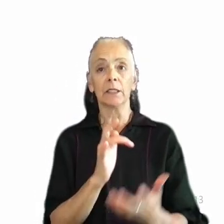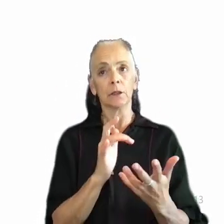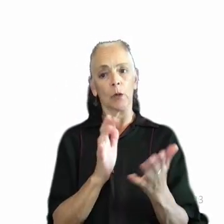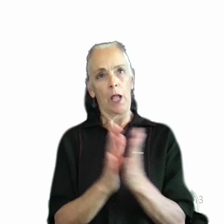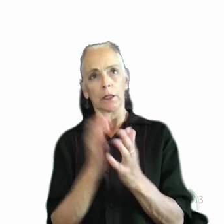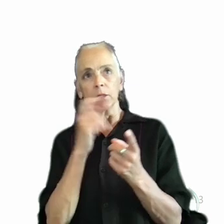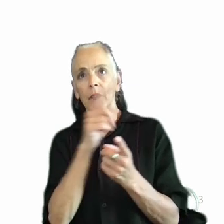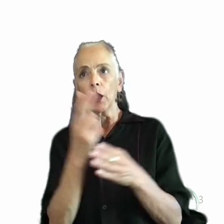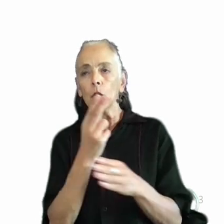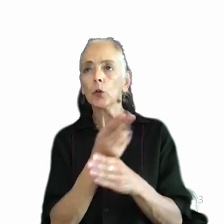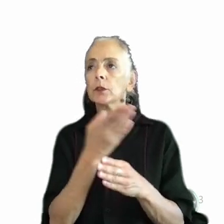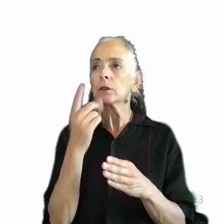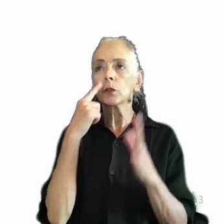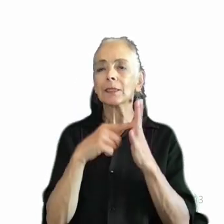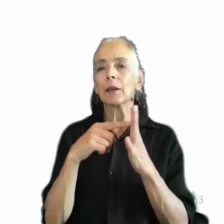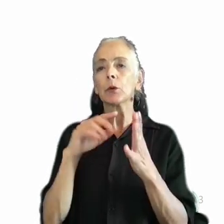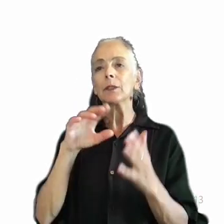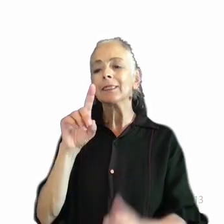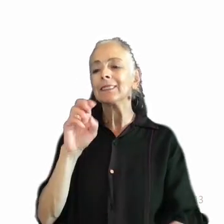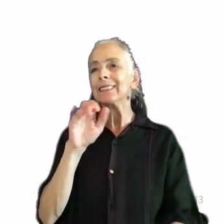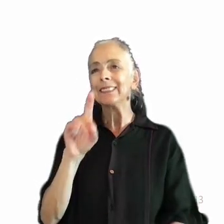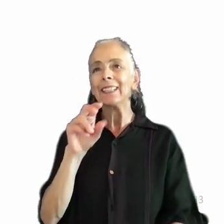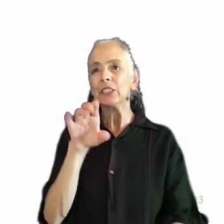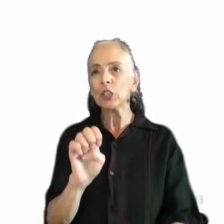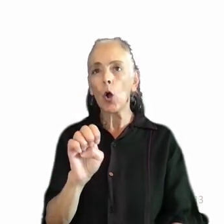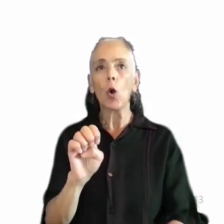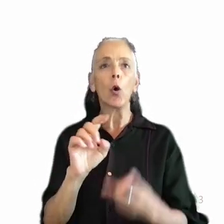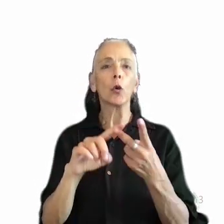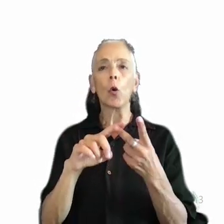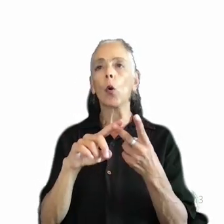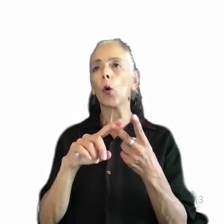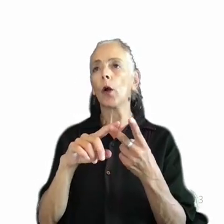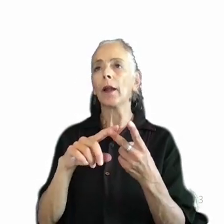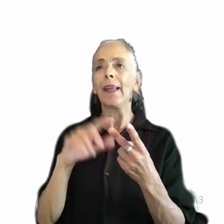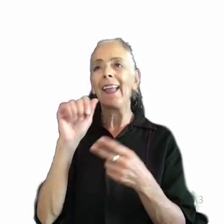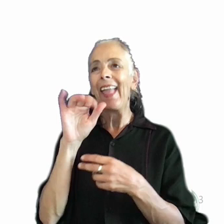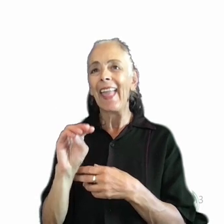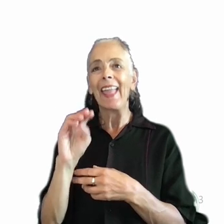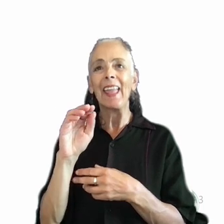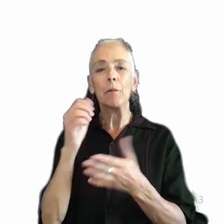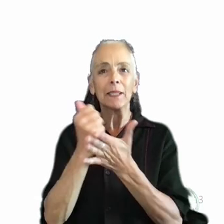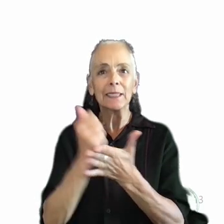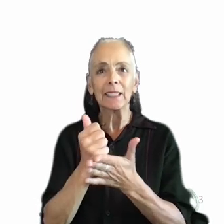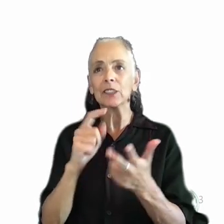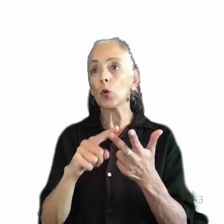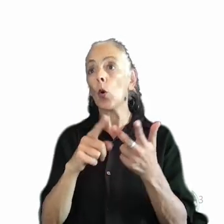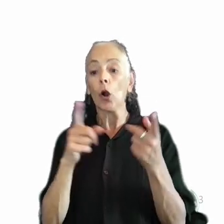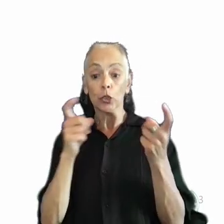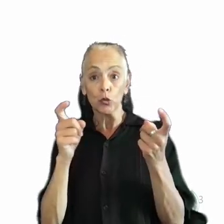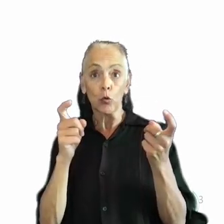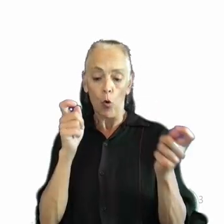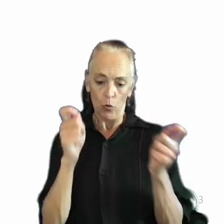they use features such as dead zone settings or precision assists such as aim assists or whether they adjust the sensitivity of their controls when playing games.